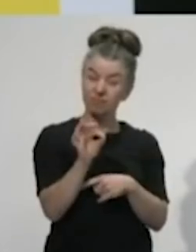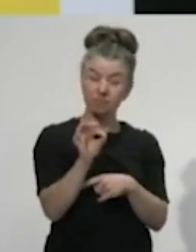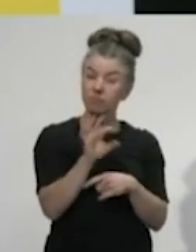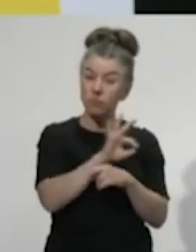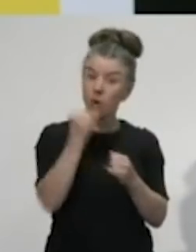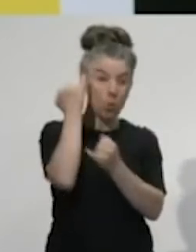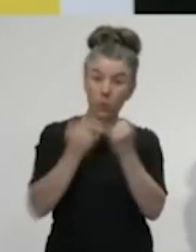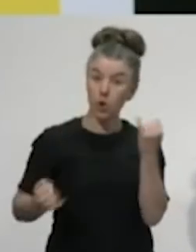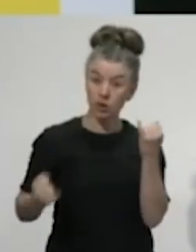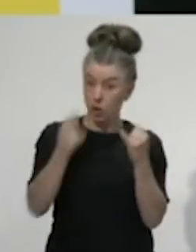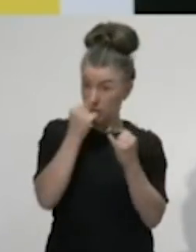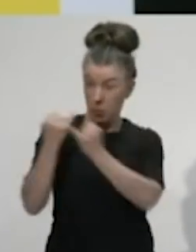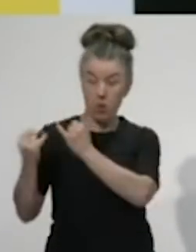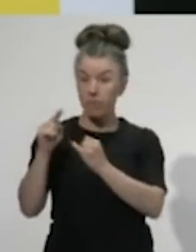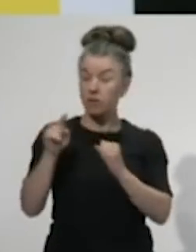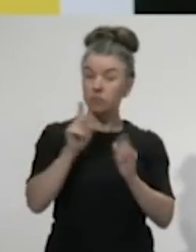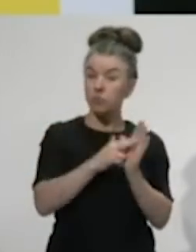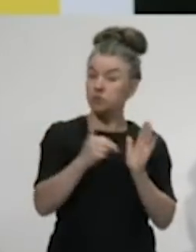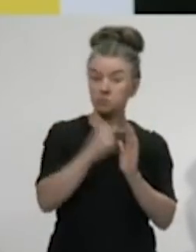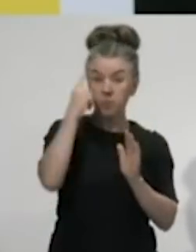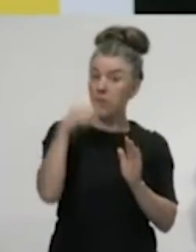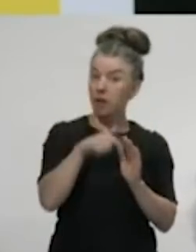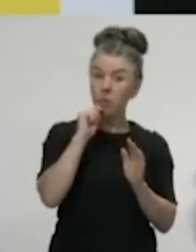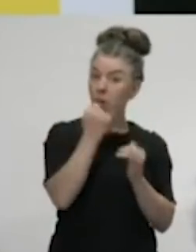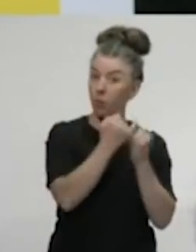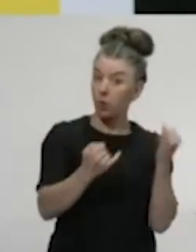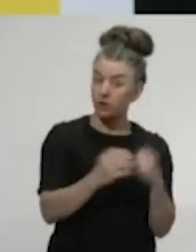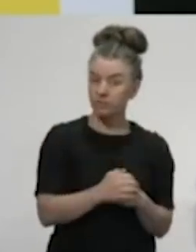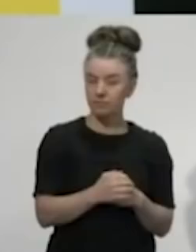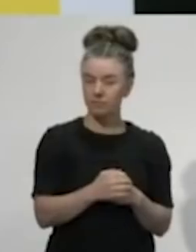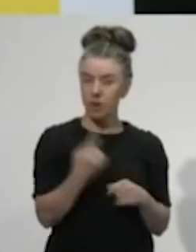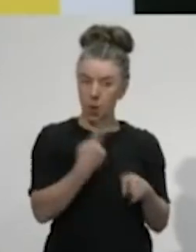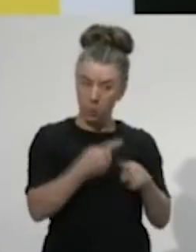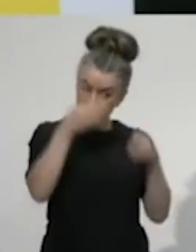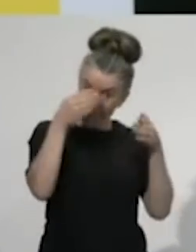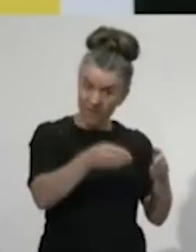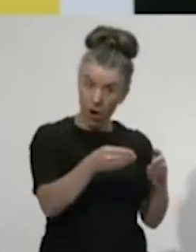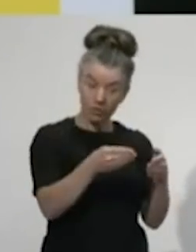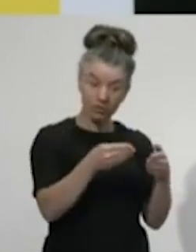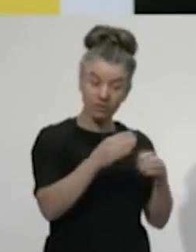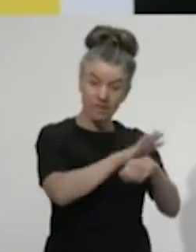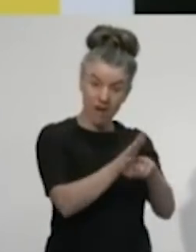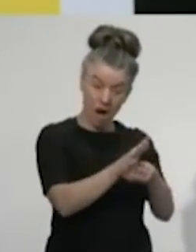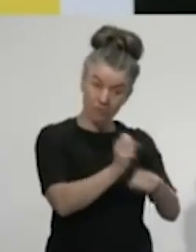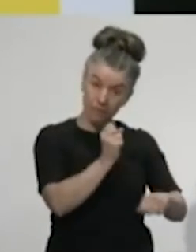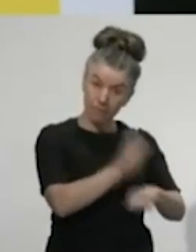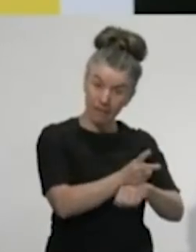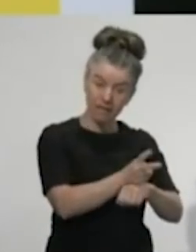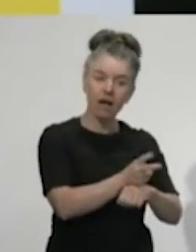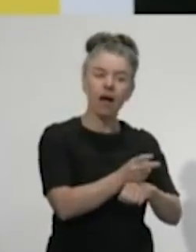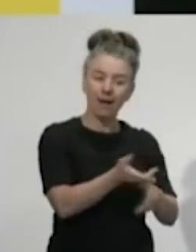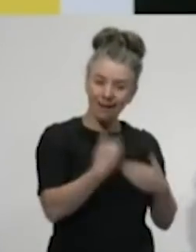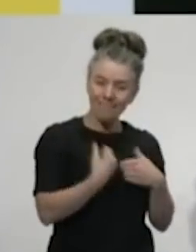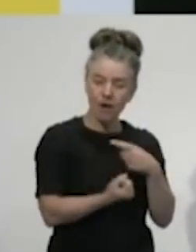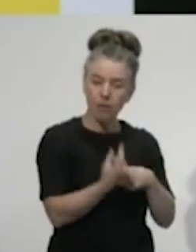projected ranges. Dealing to the virus quickly also allows other economic opportunities, a possible trans-Tasman